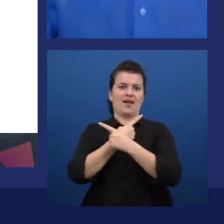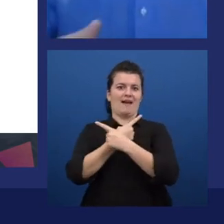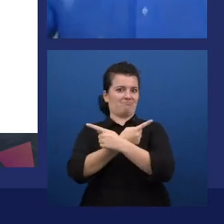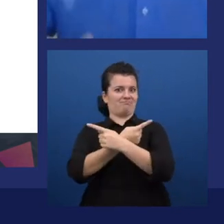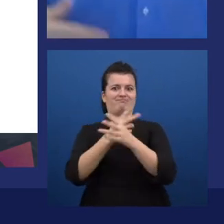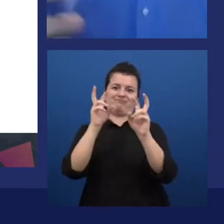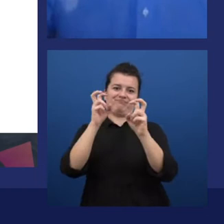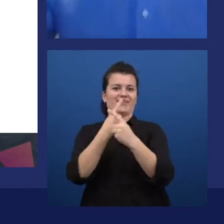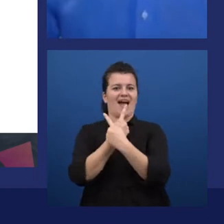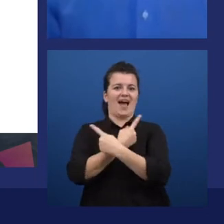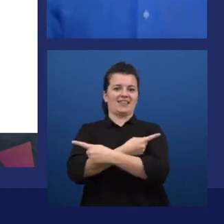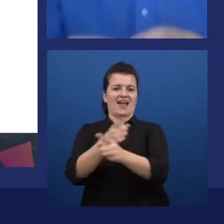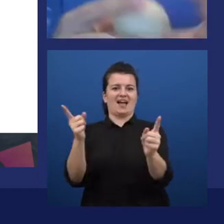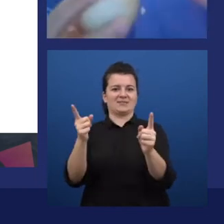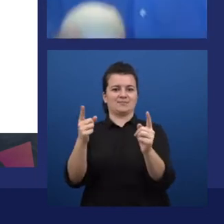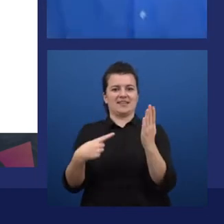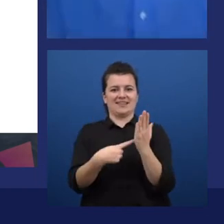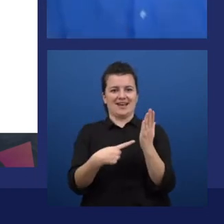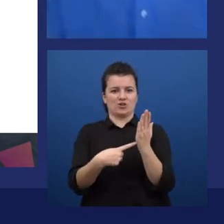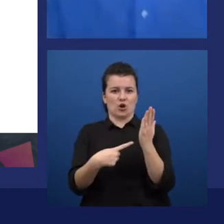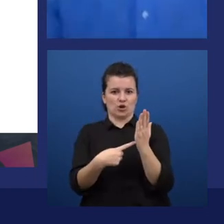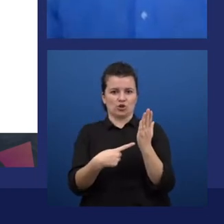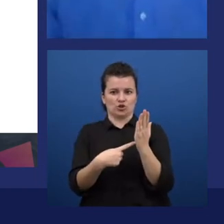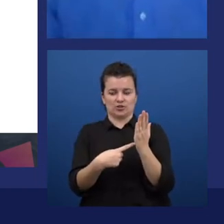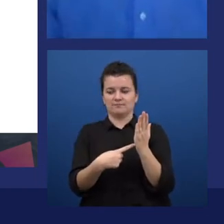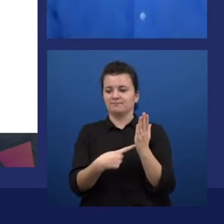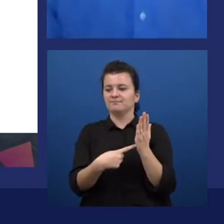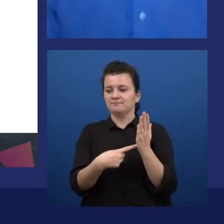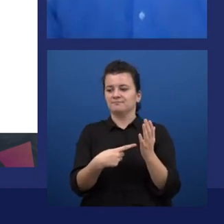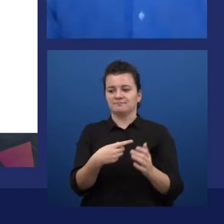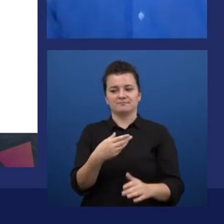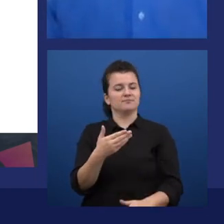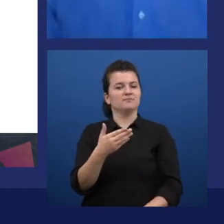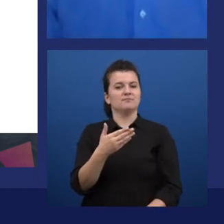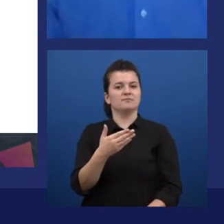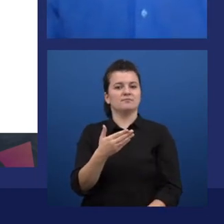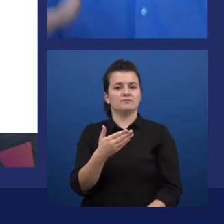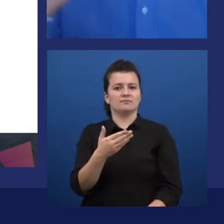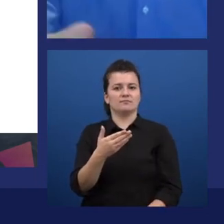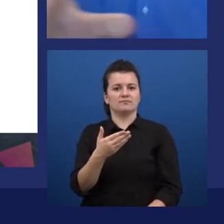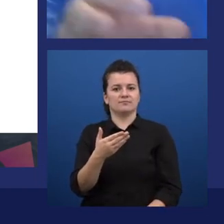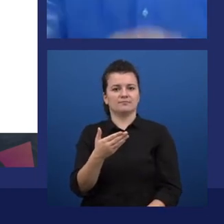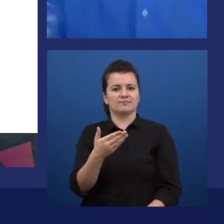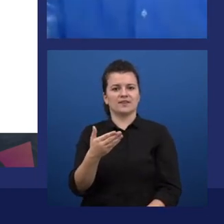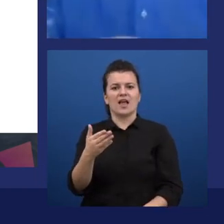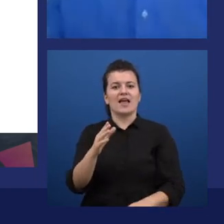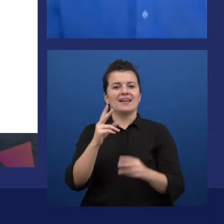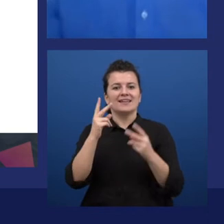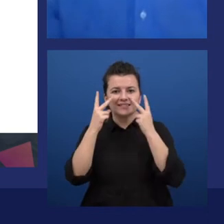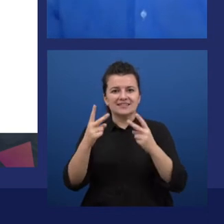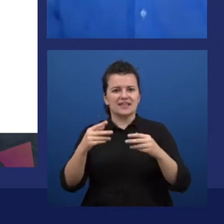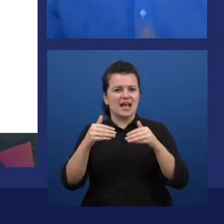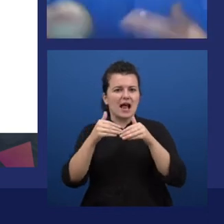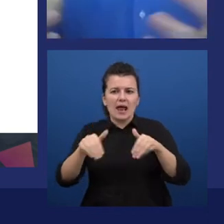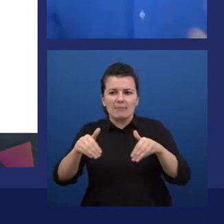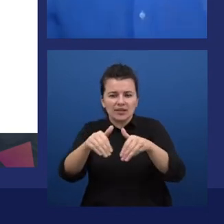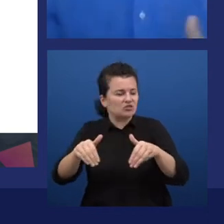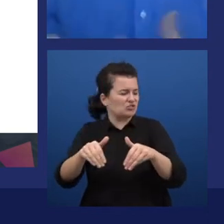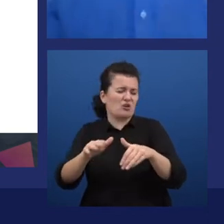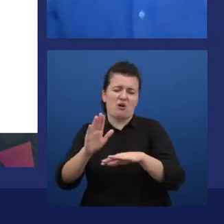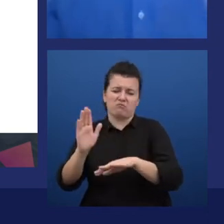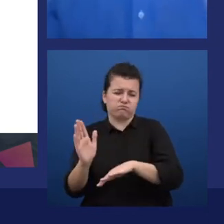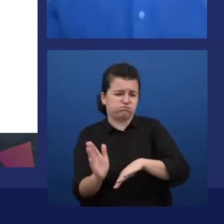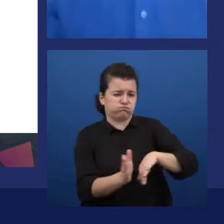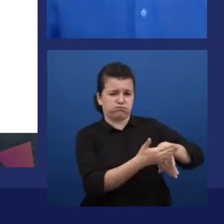which goes beyond the limitation of the HoloLens, and use these cognitive services in a